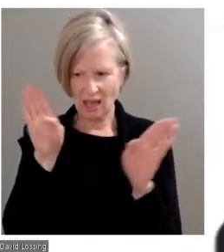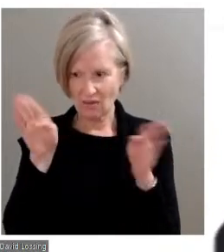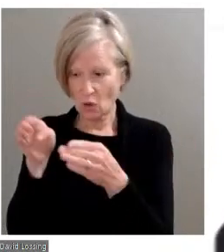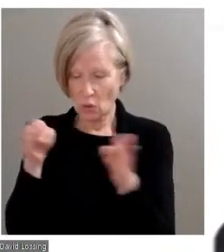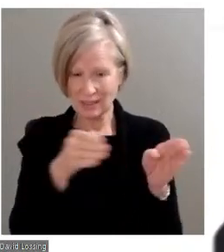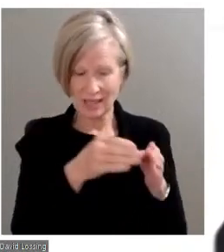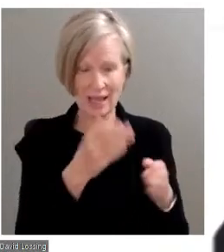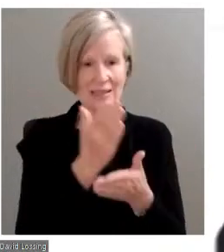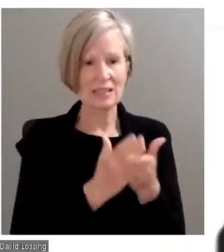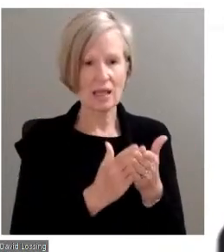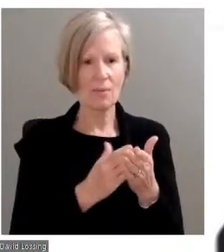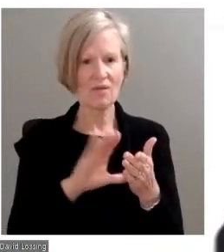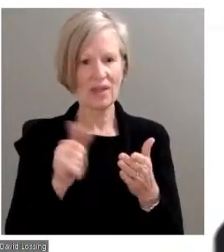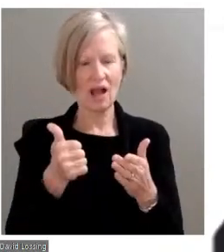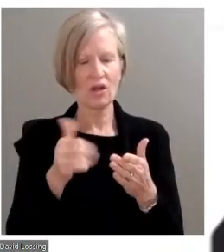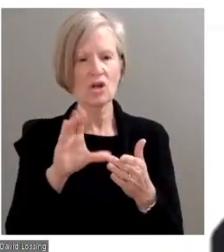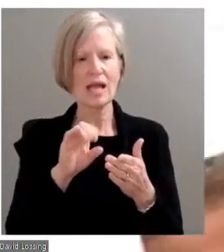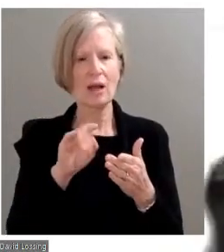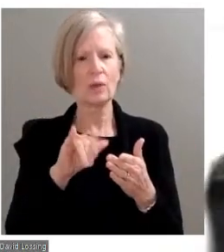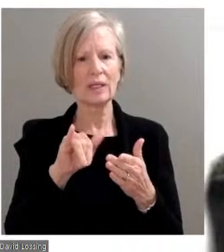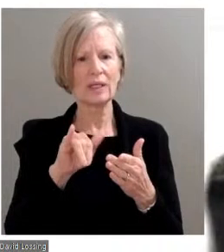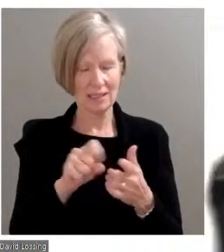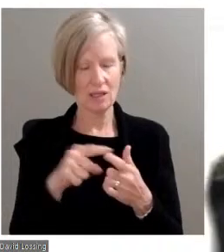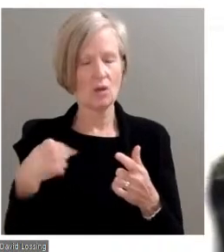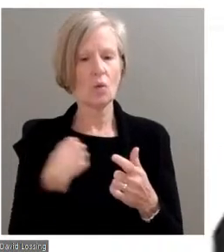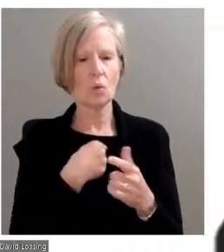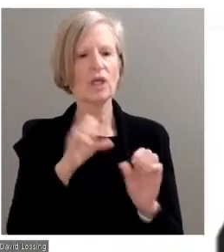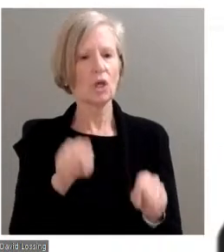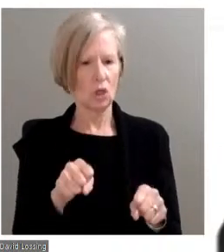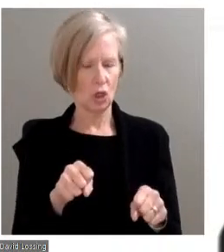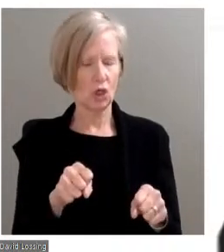Shiawassee, plus the other two counties, we could addition